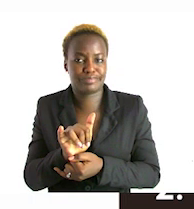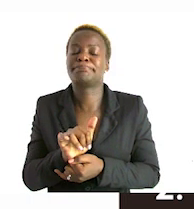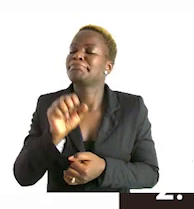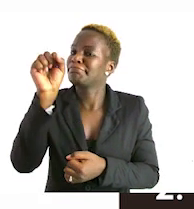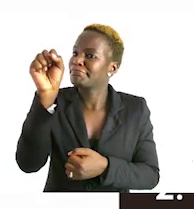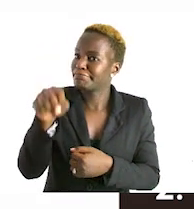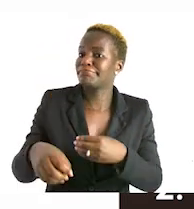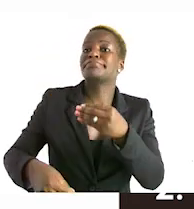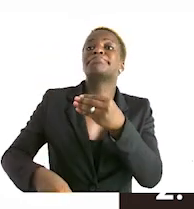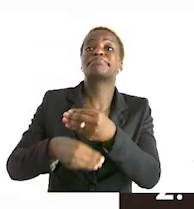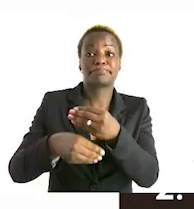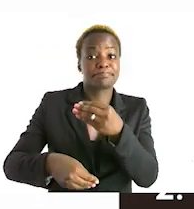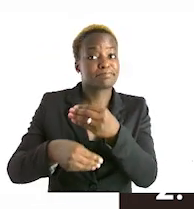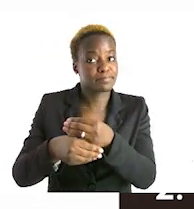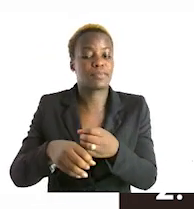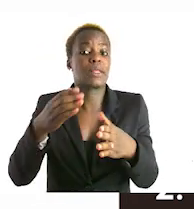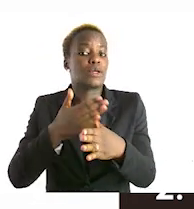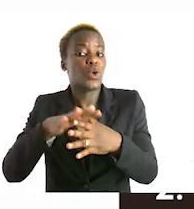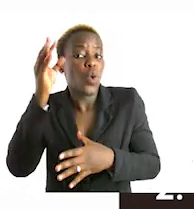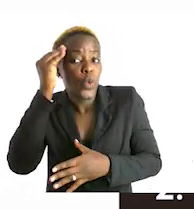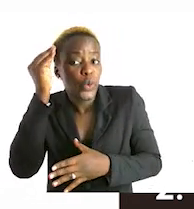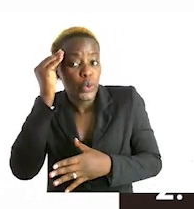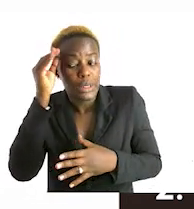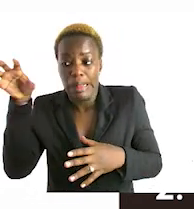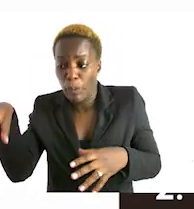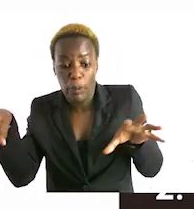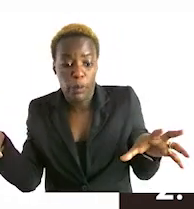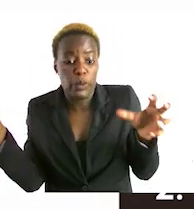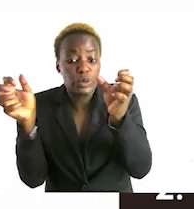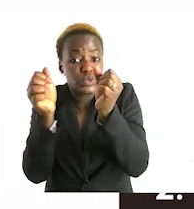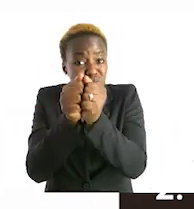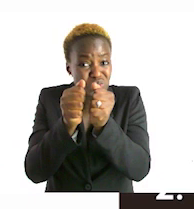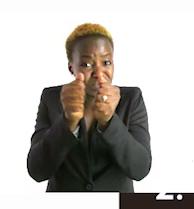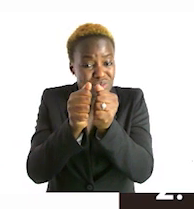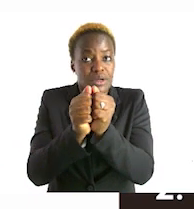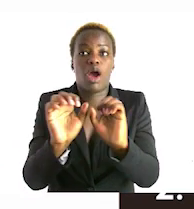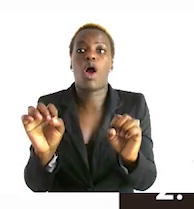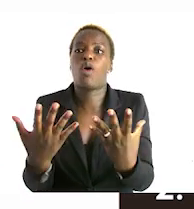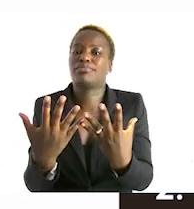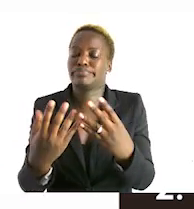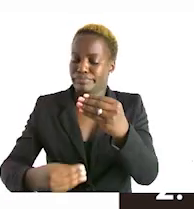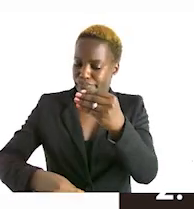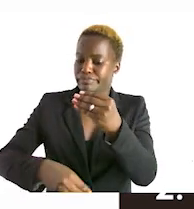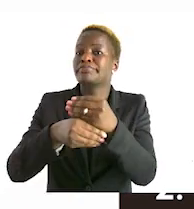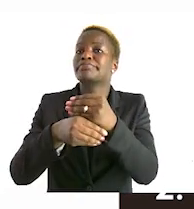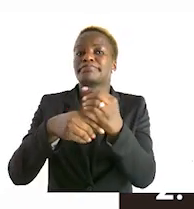want to find the number of the all the apples together so we add the sum